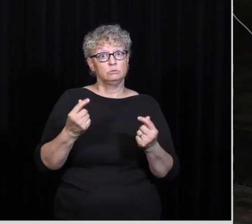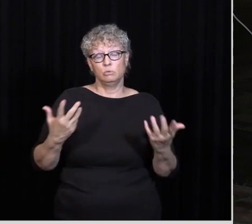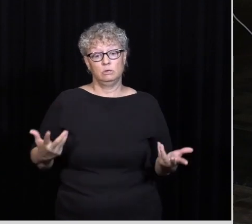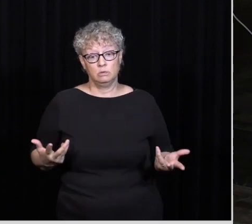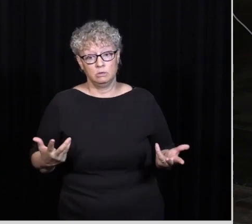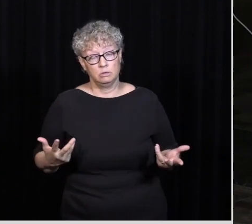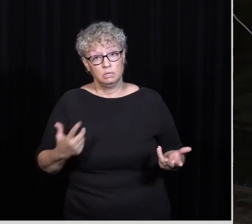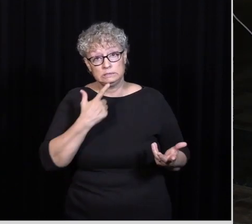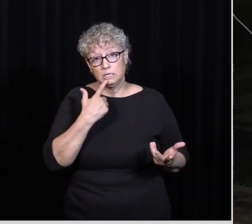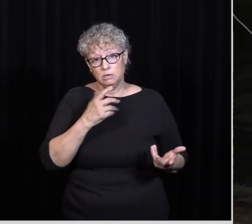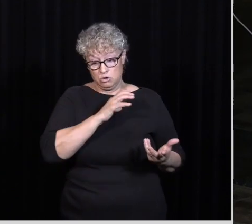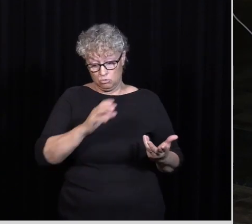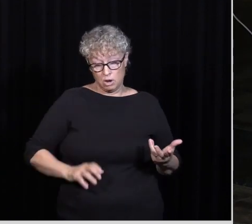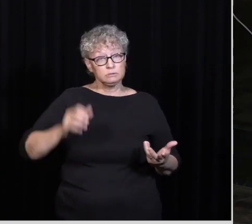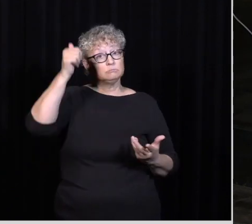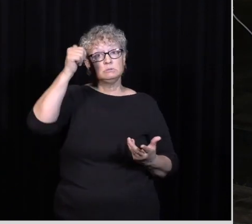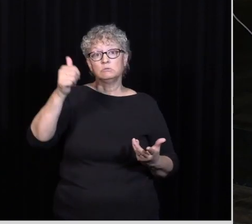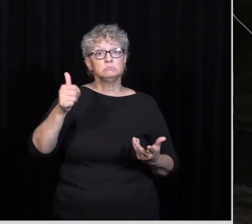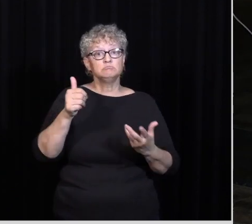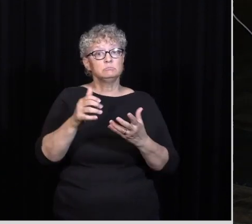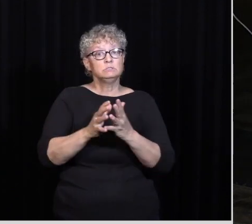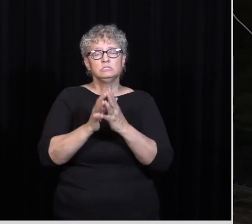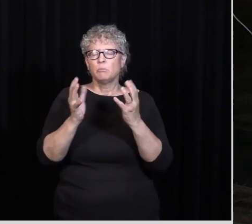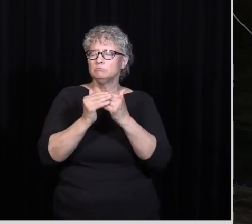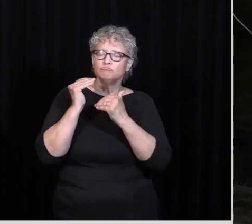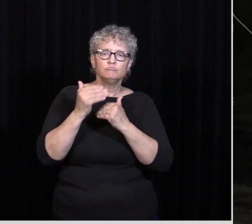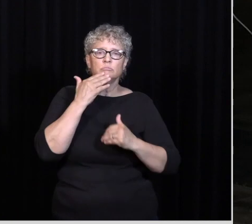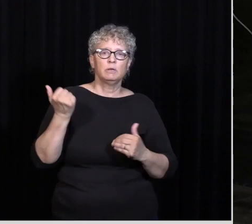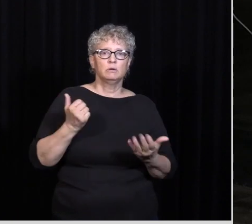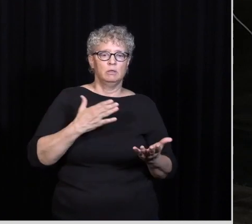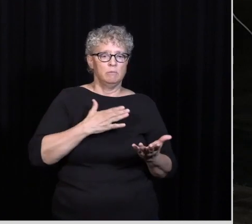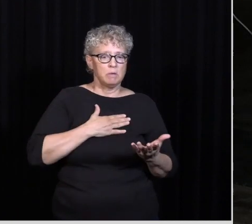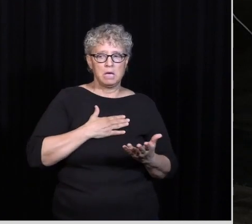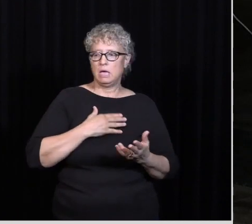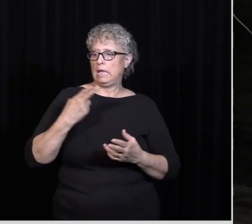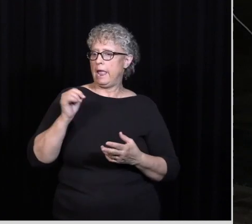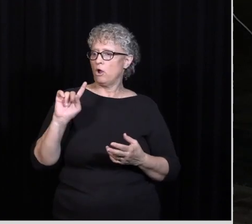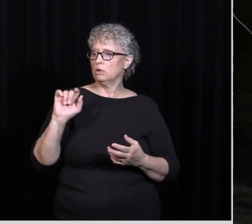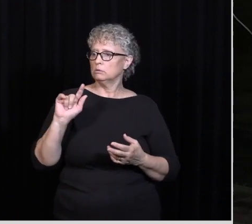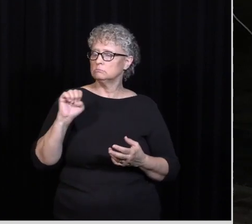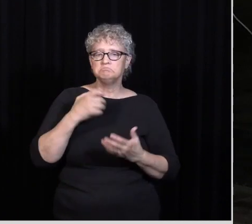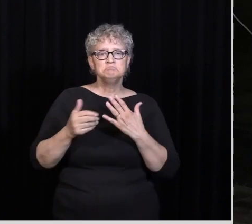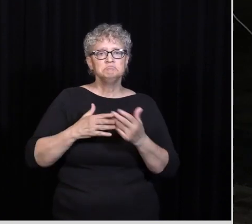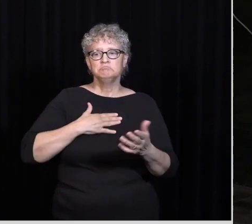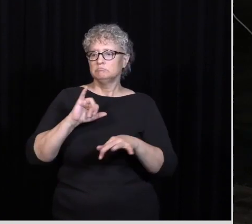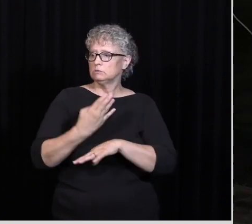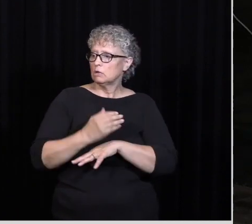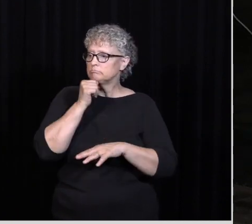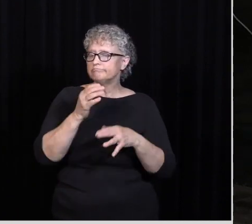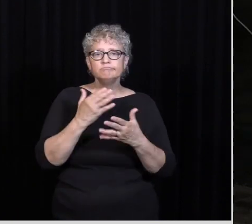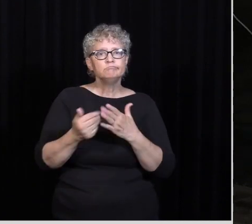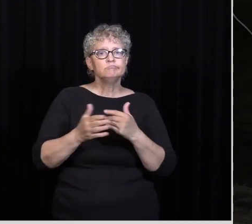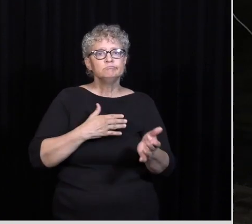He's Just Saying Christ Is So Much Better Nothing Else Matters My Heritage Doesn't Matter My Job Doesn't Matter My Education Doesn't